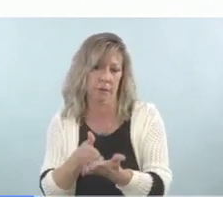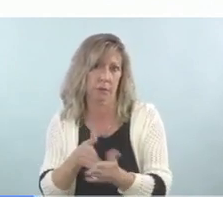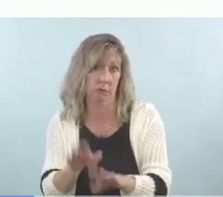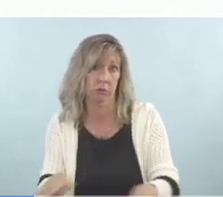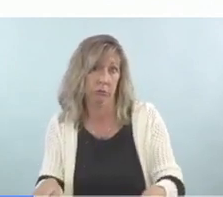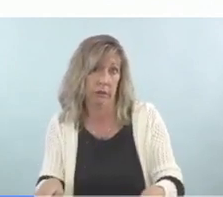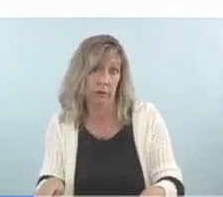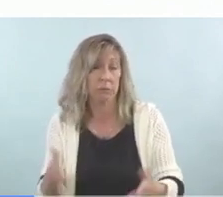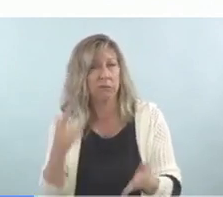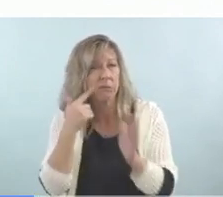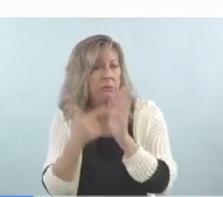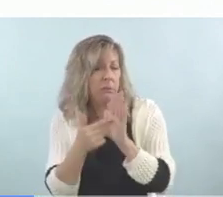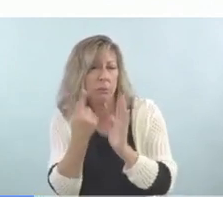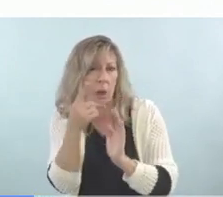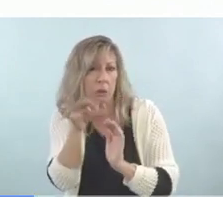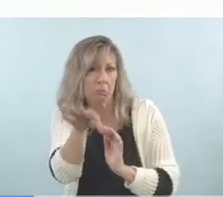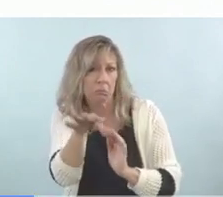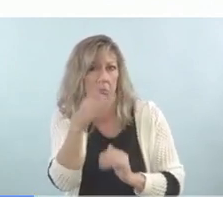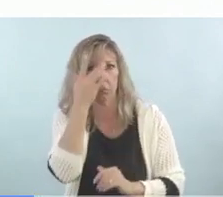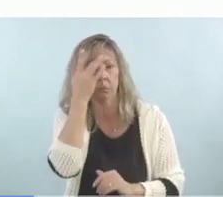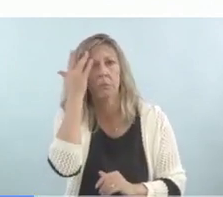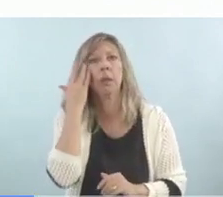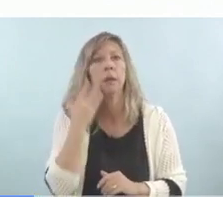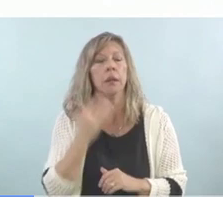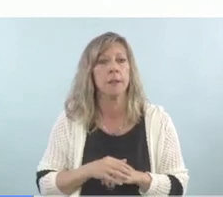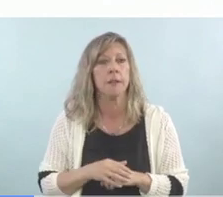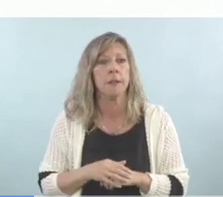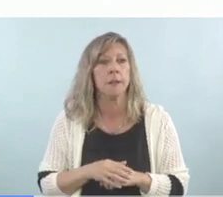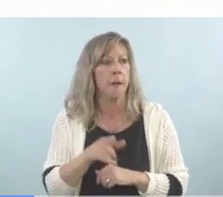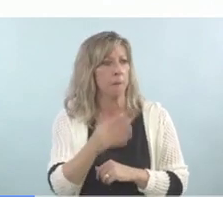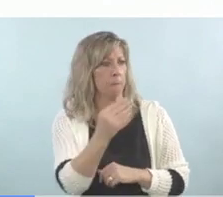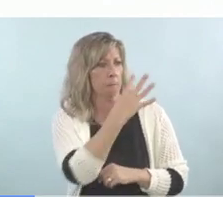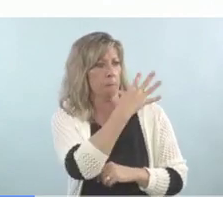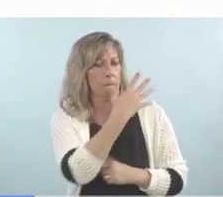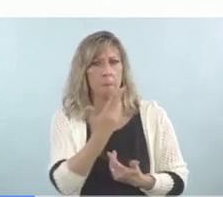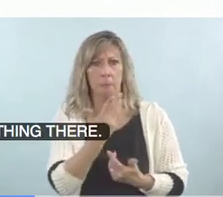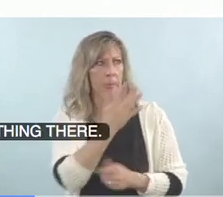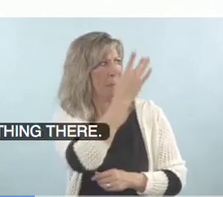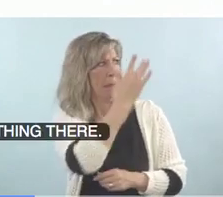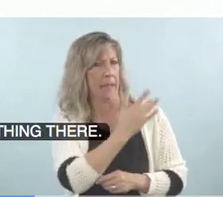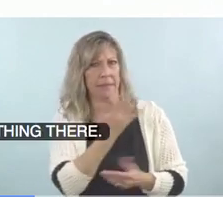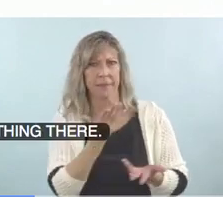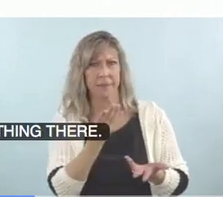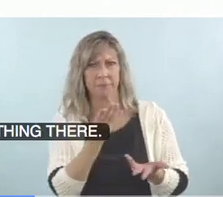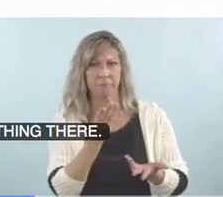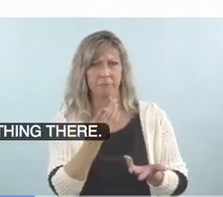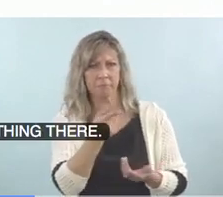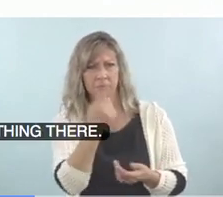Okay. I don't know why that, I don't see anything there. Let's, let me click it.